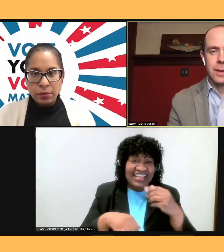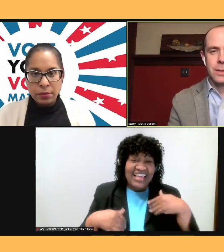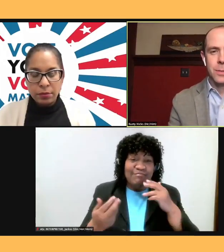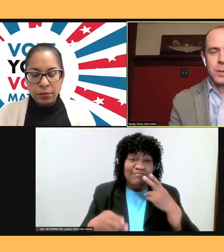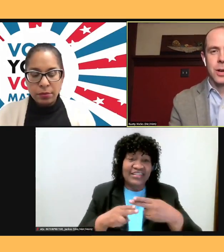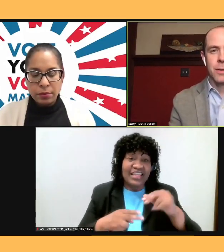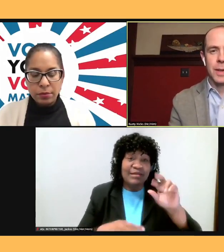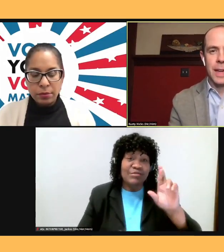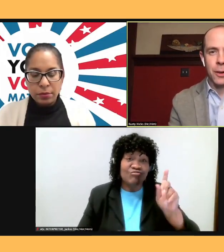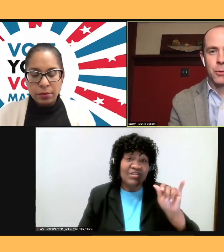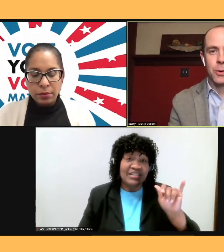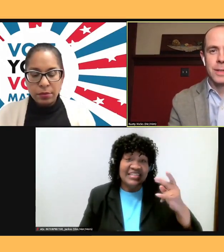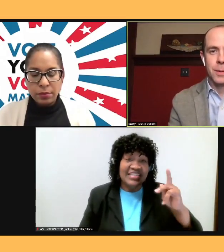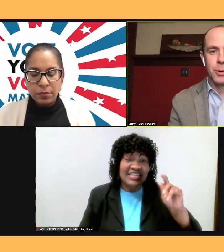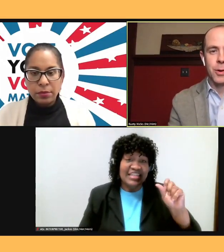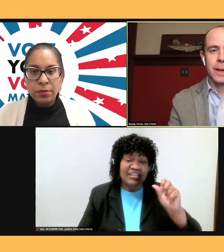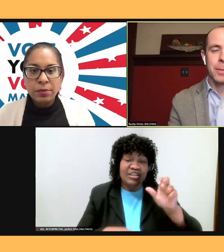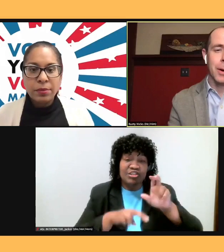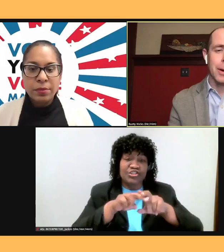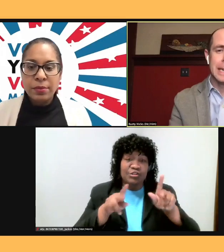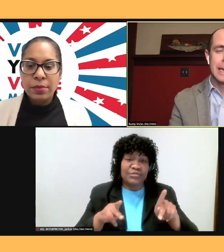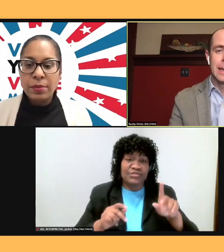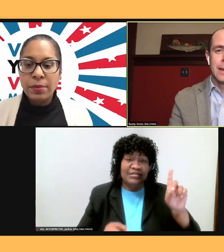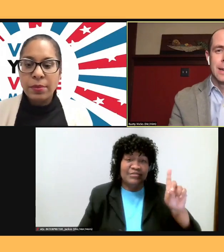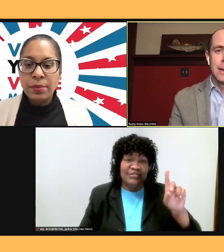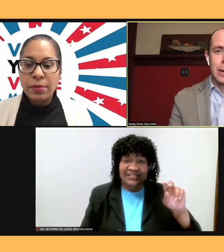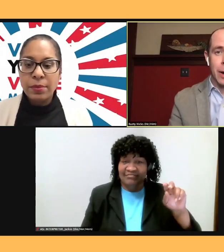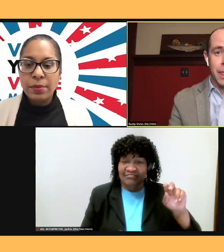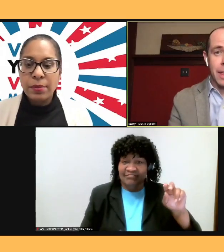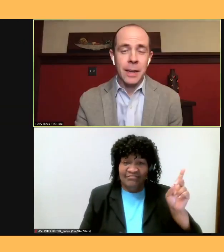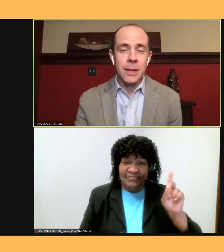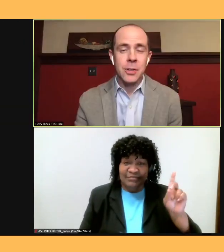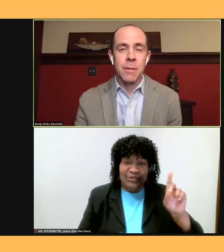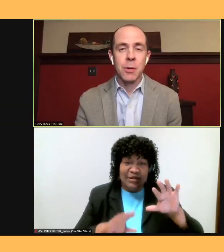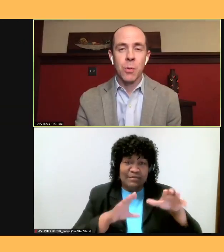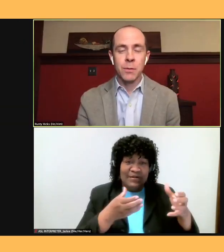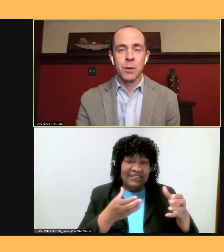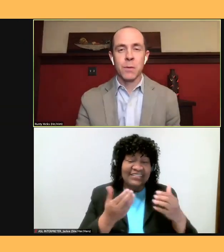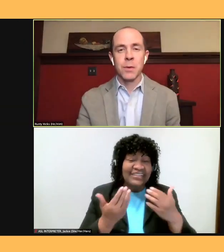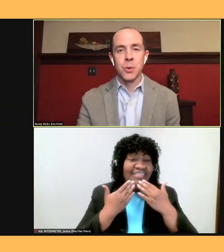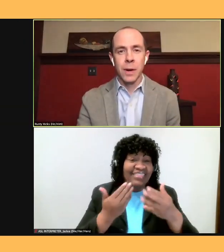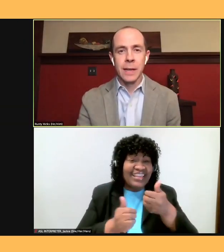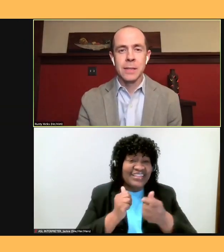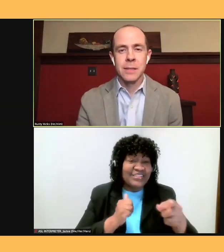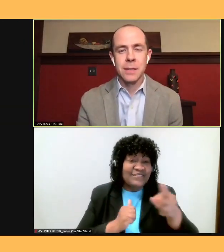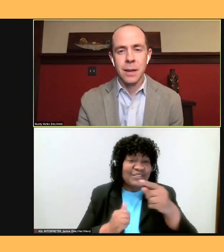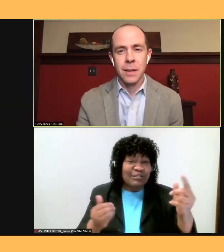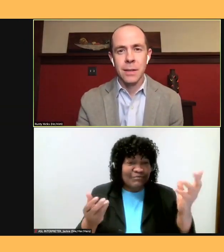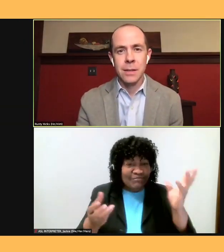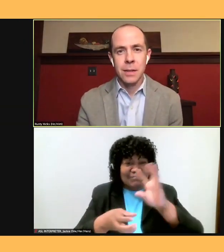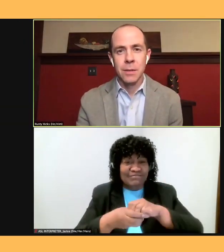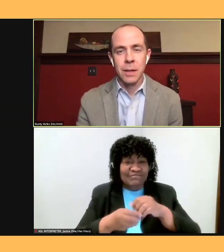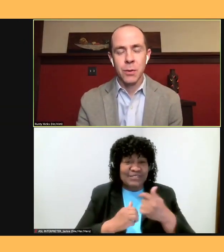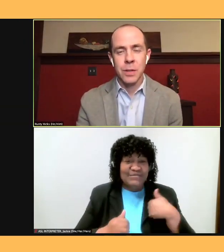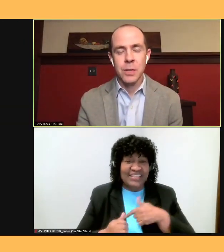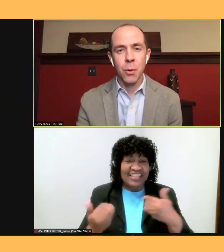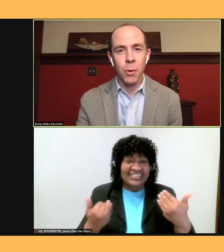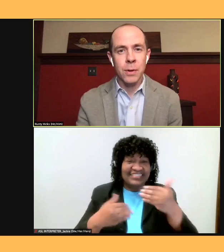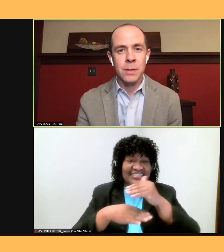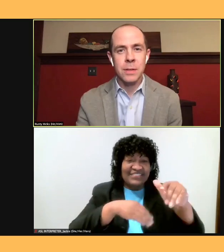of the California Democratic Party, and I want to thank each and every one of you for joining us this evening for this important